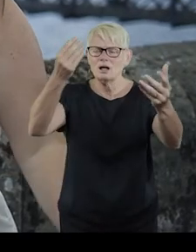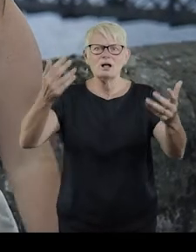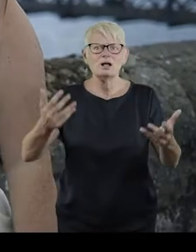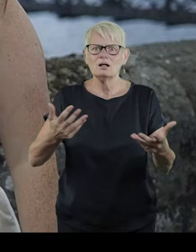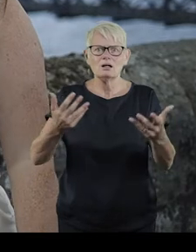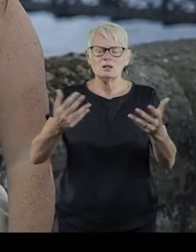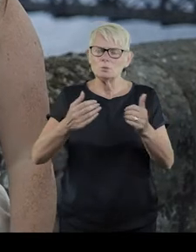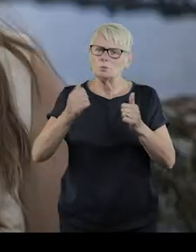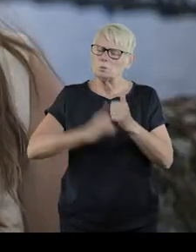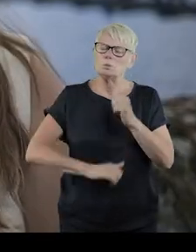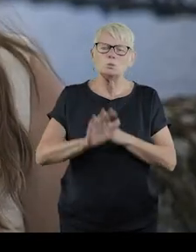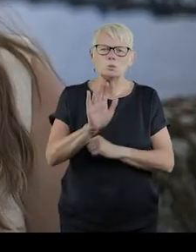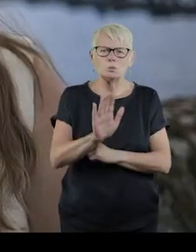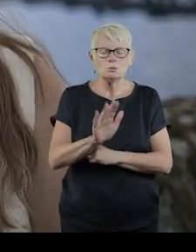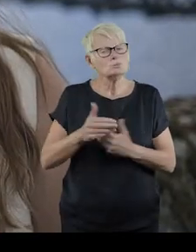away.